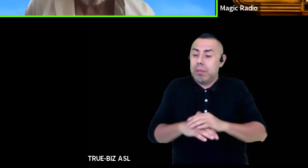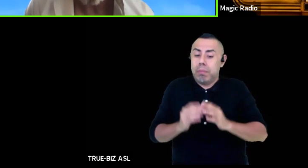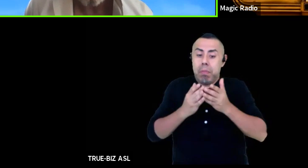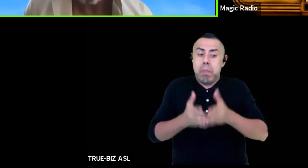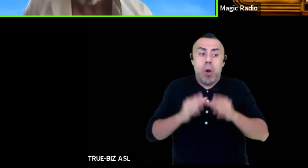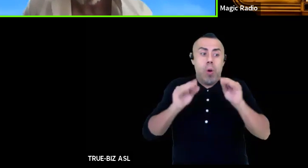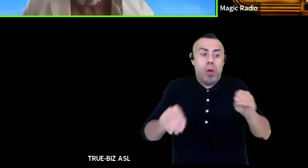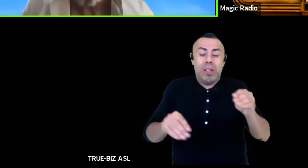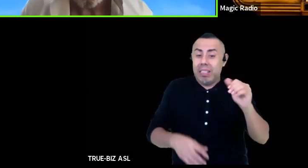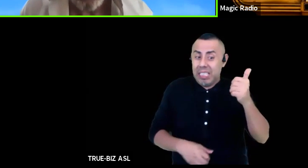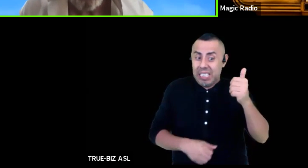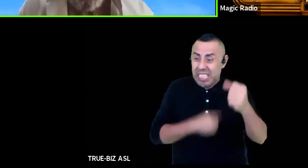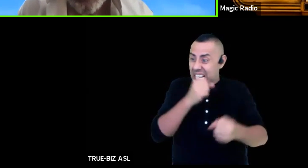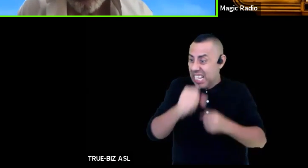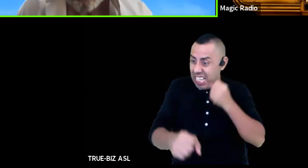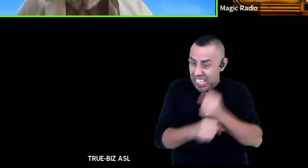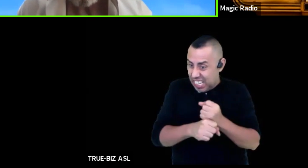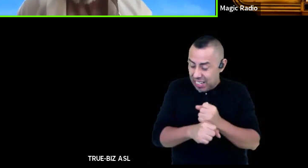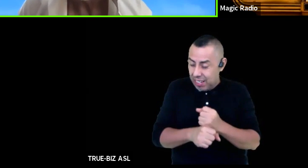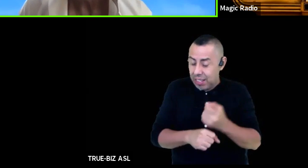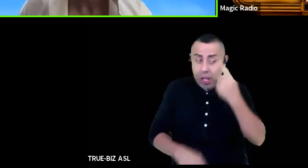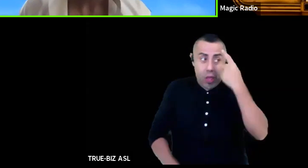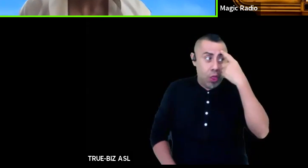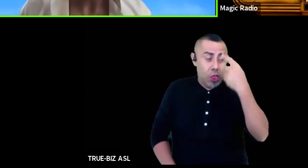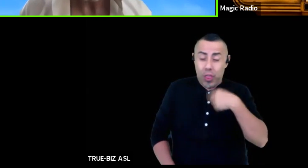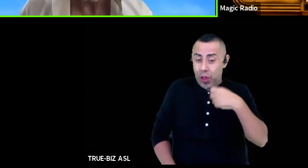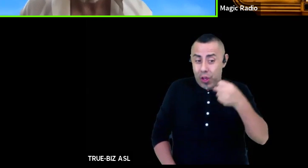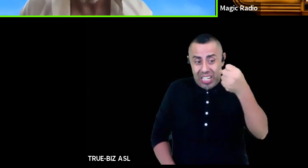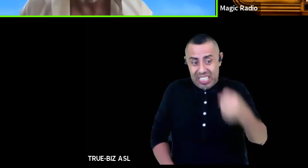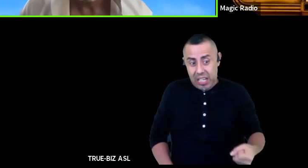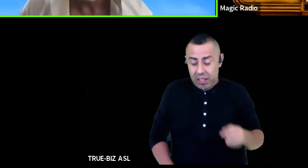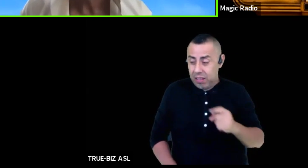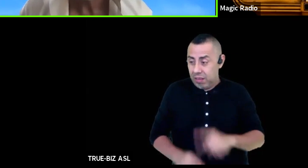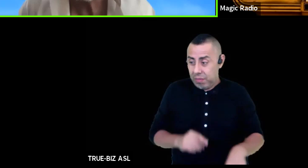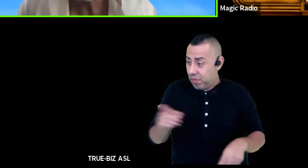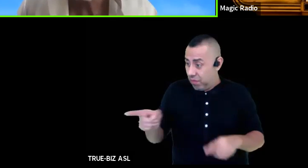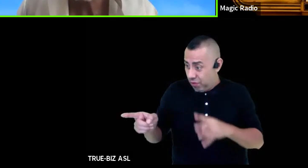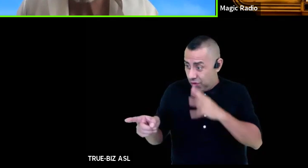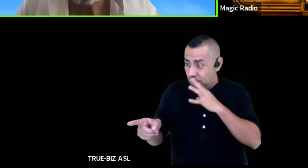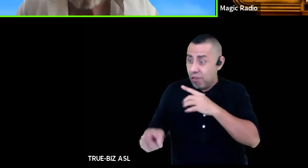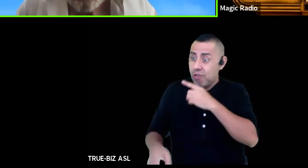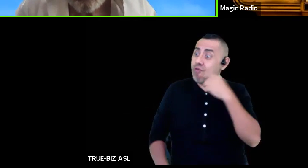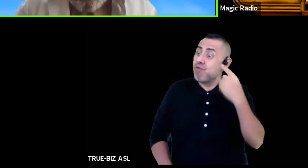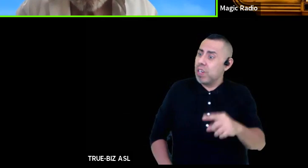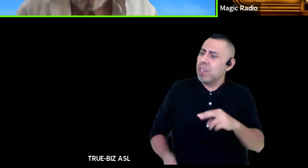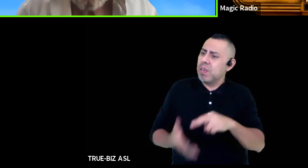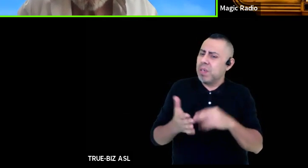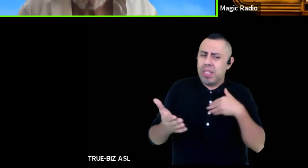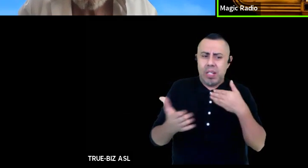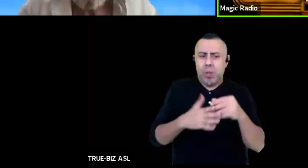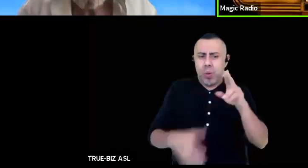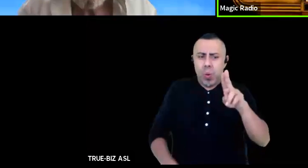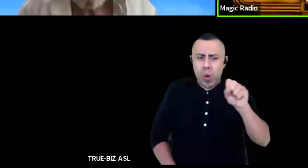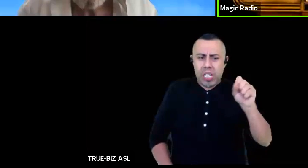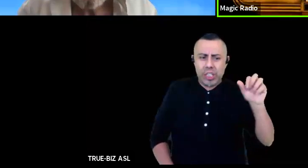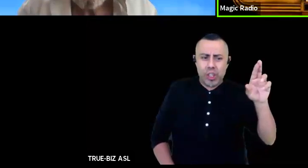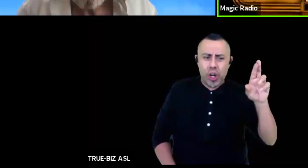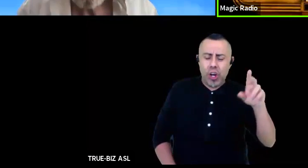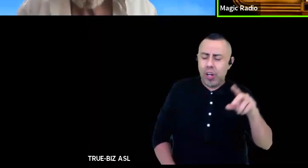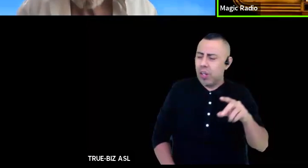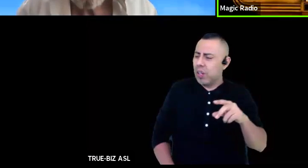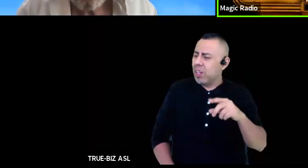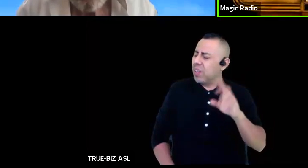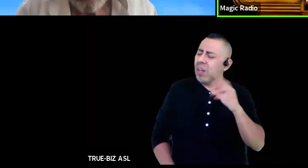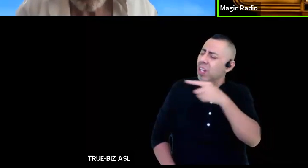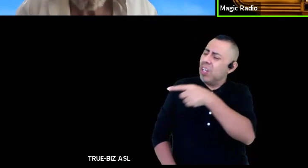speaking Russian then I'm near the Soviet Union but then again I couldn't be where are you? Saratov